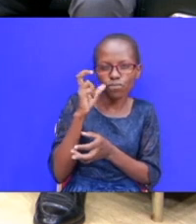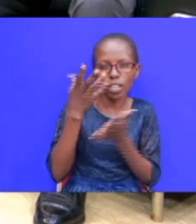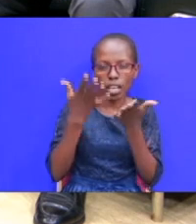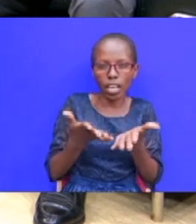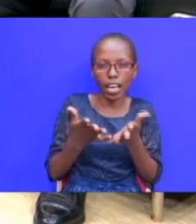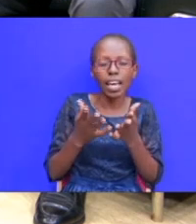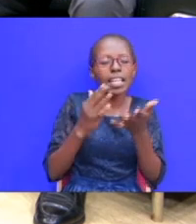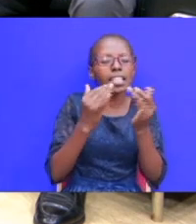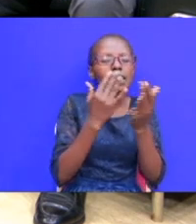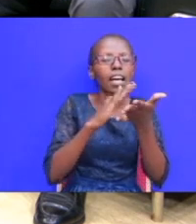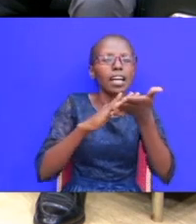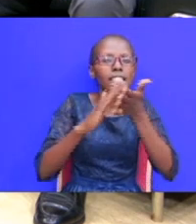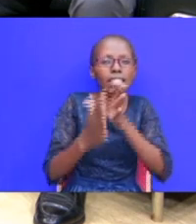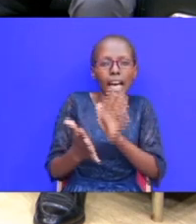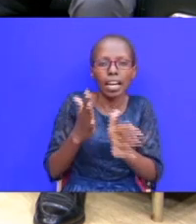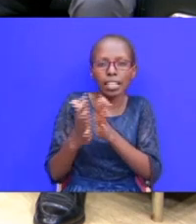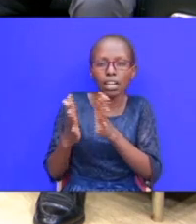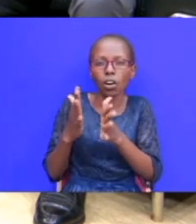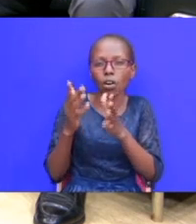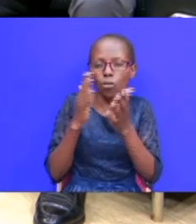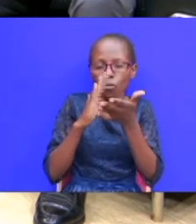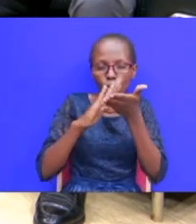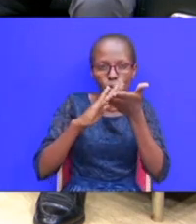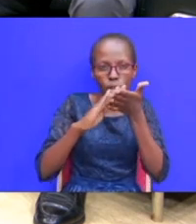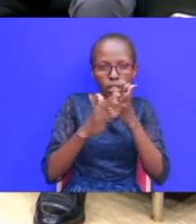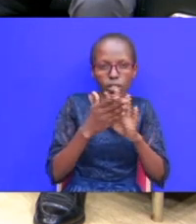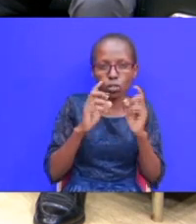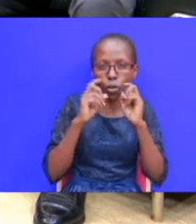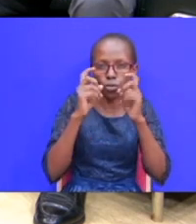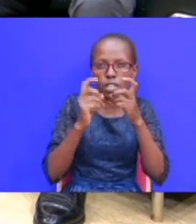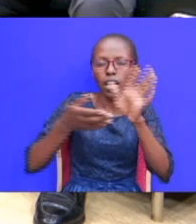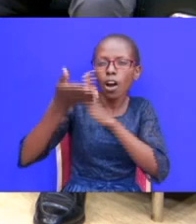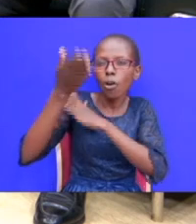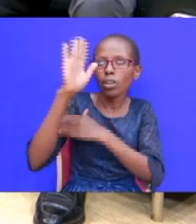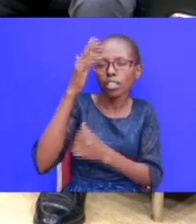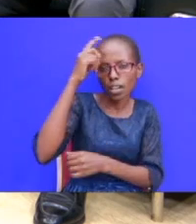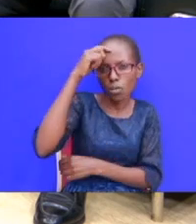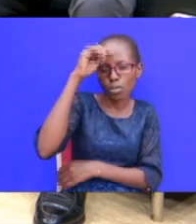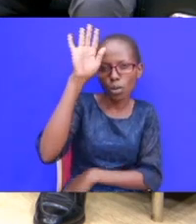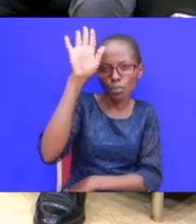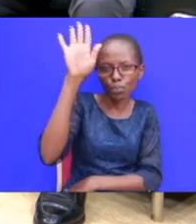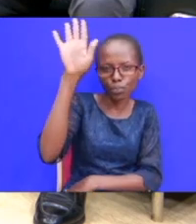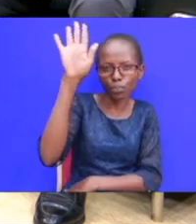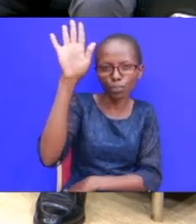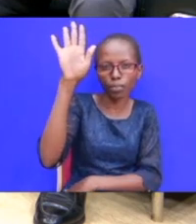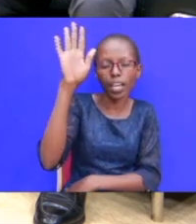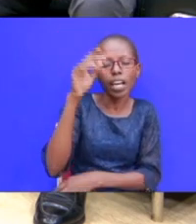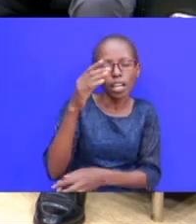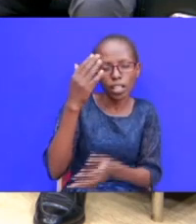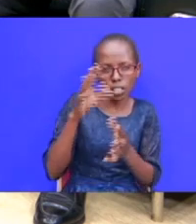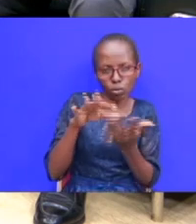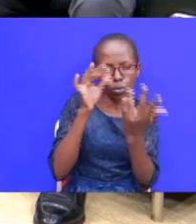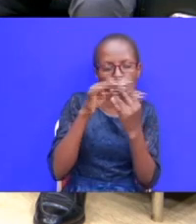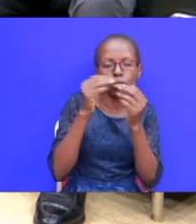forgiveness of sin of sin god in his wisdom he chooses to forgive him and he